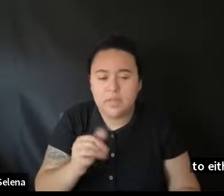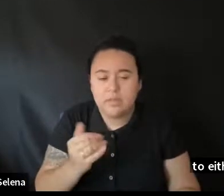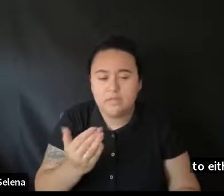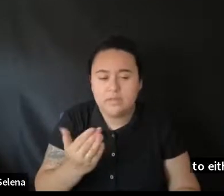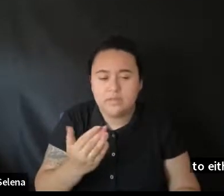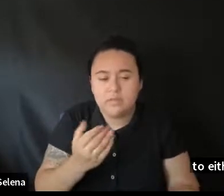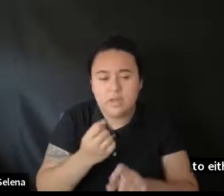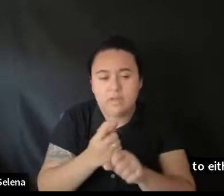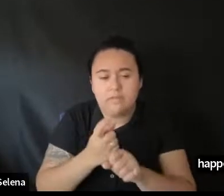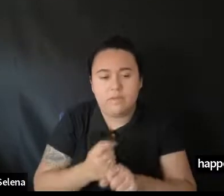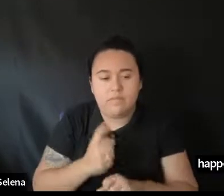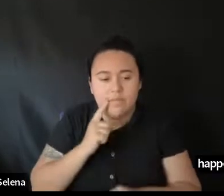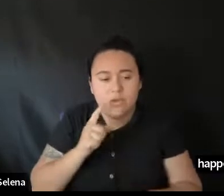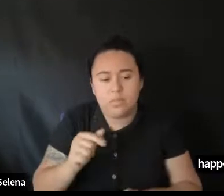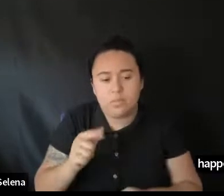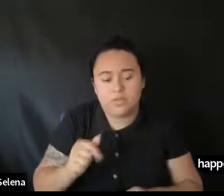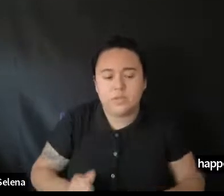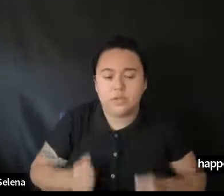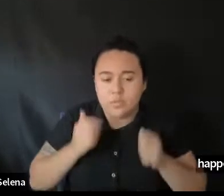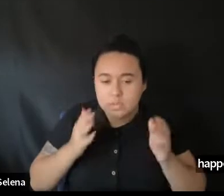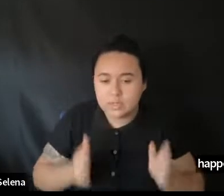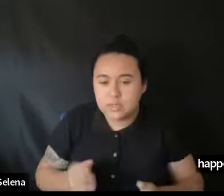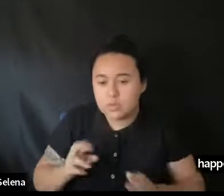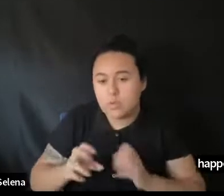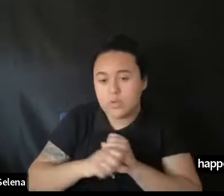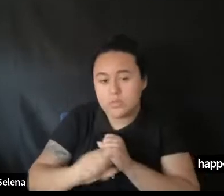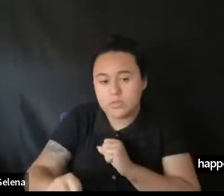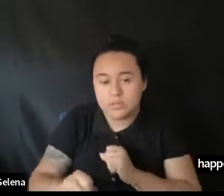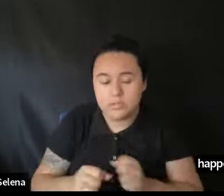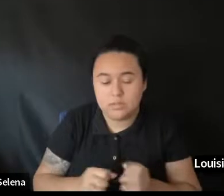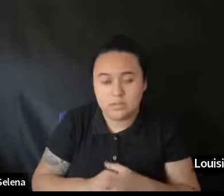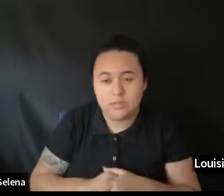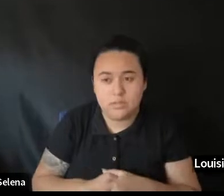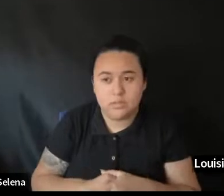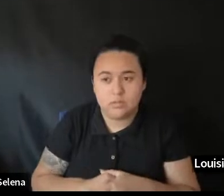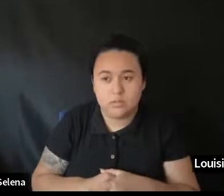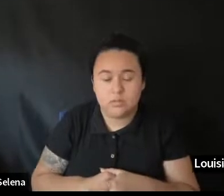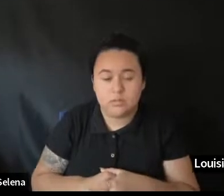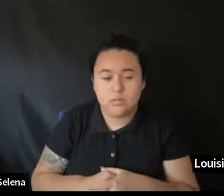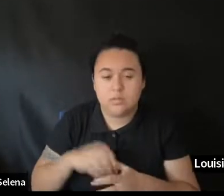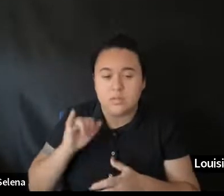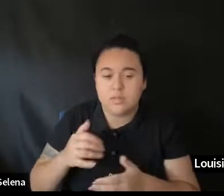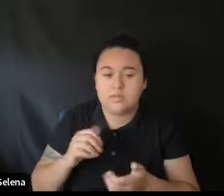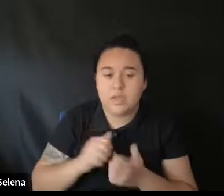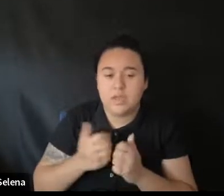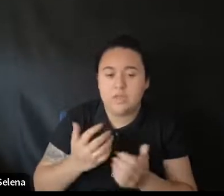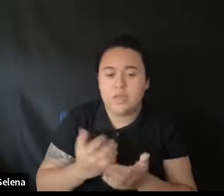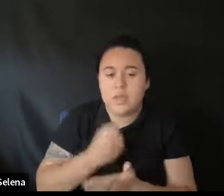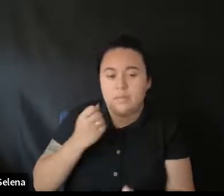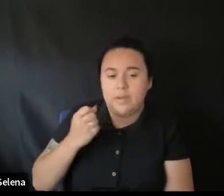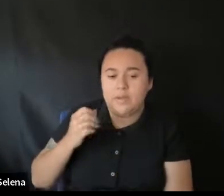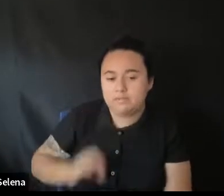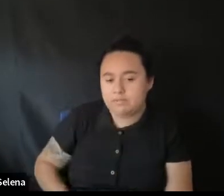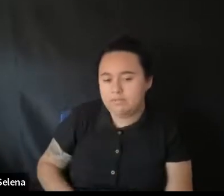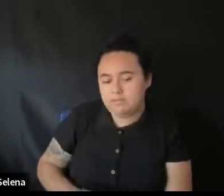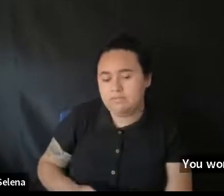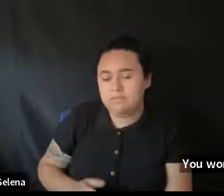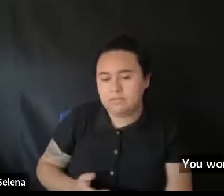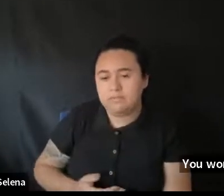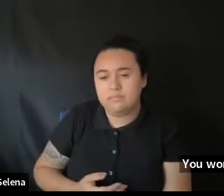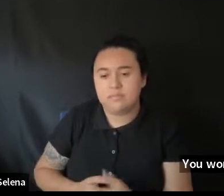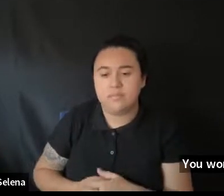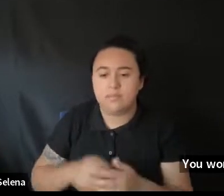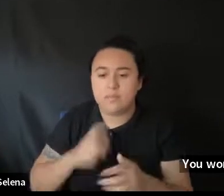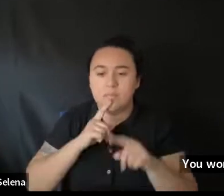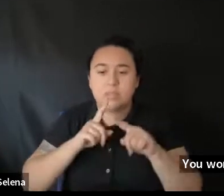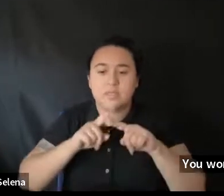residents, or you can get an extension. You won't get, you know, that's how you capitalize on that benefit. But it can, depending on where you are